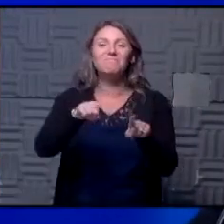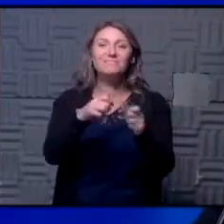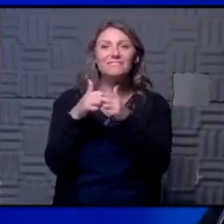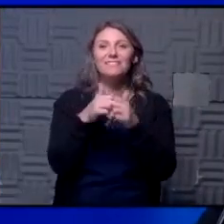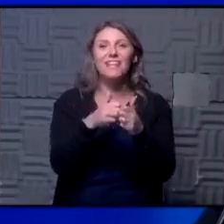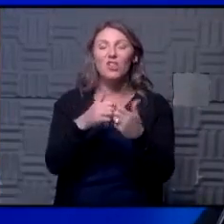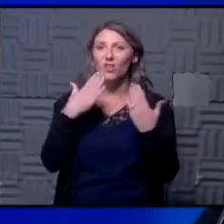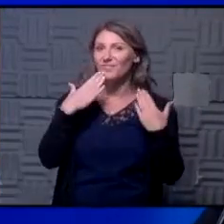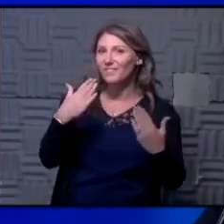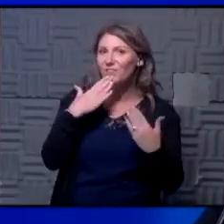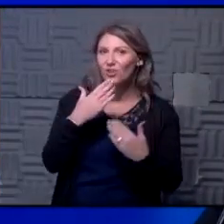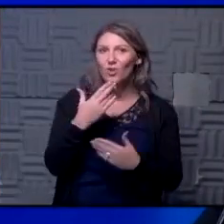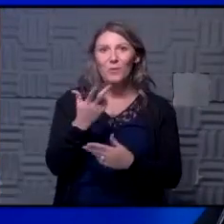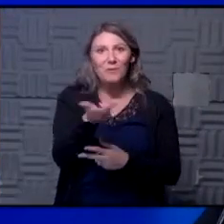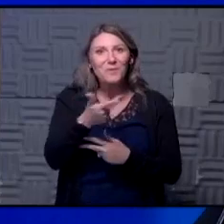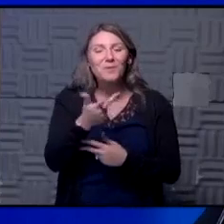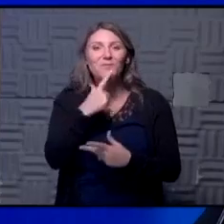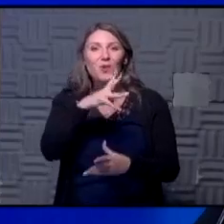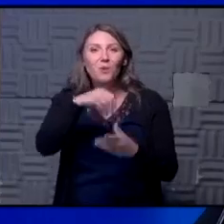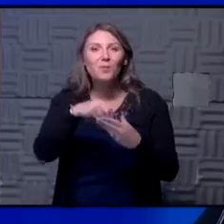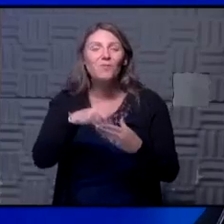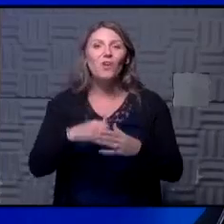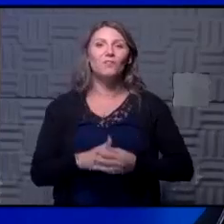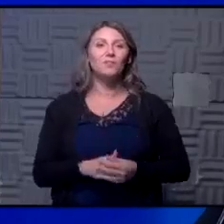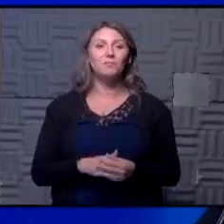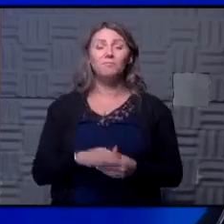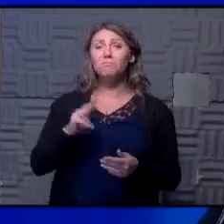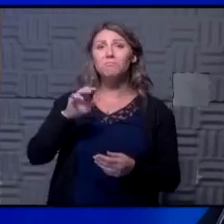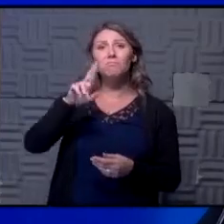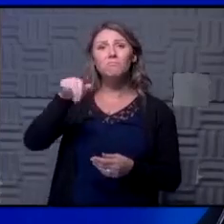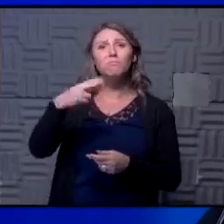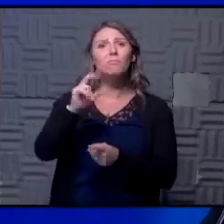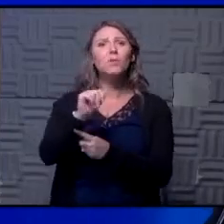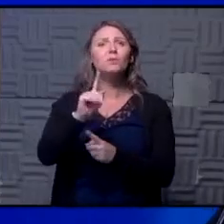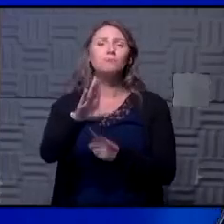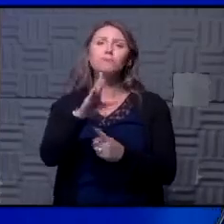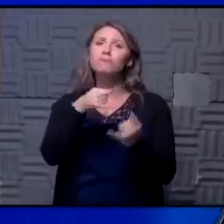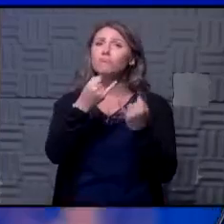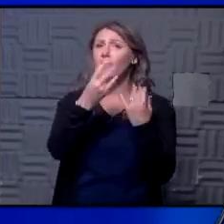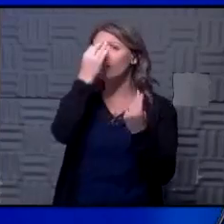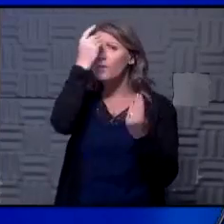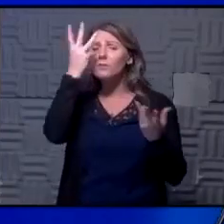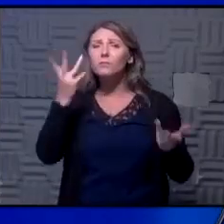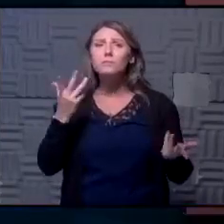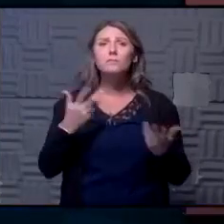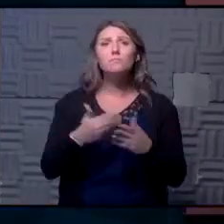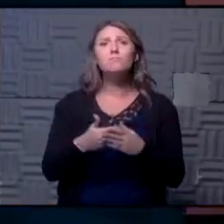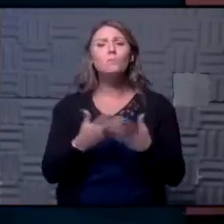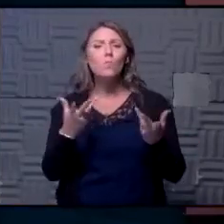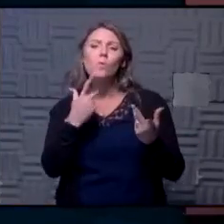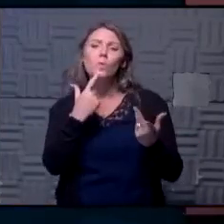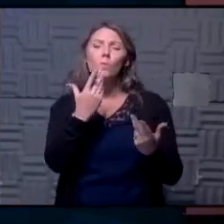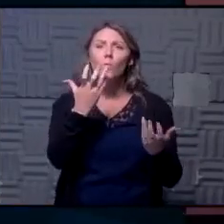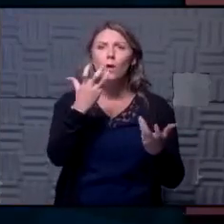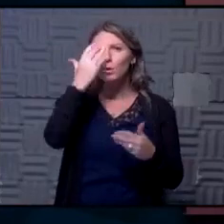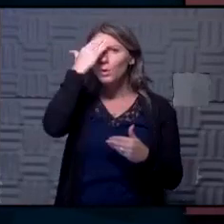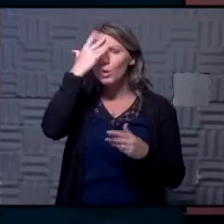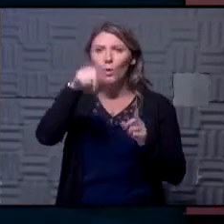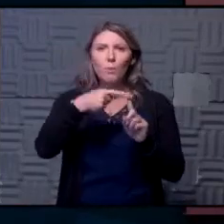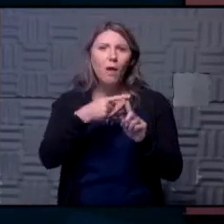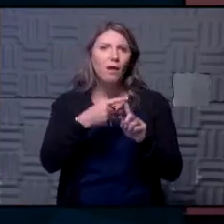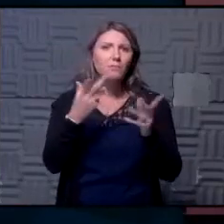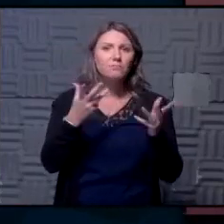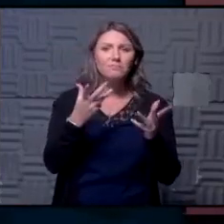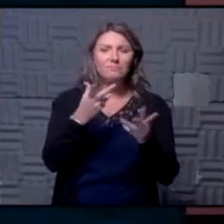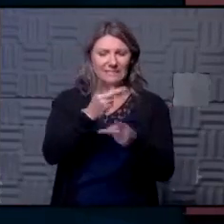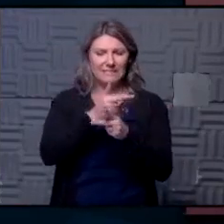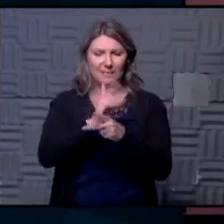thank you um all three of you for being involved but um marcia let's start with you just just kind of what are your final thoughts what do you want us to know about um